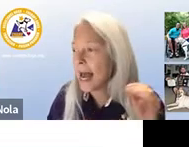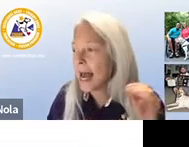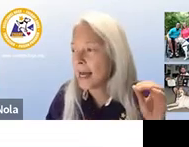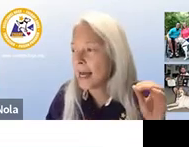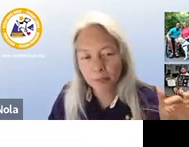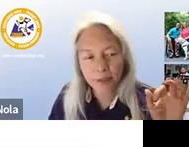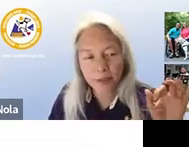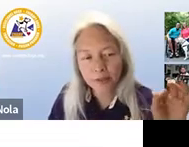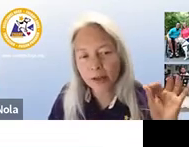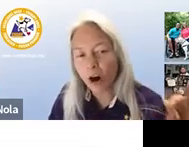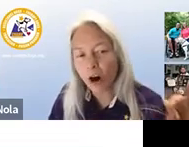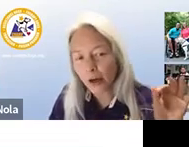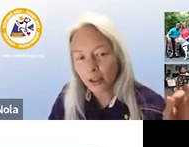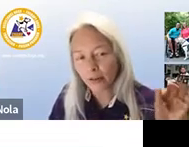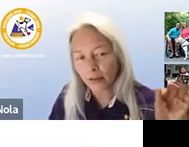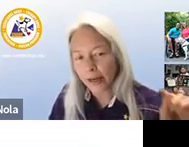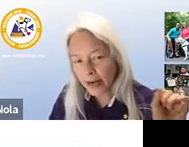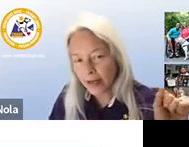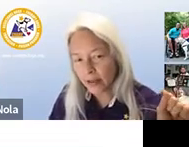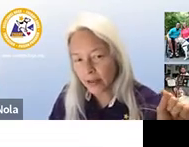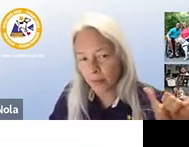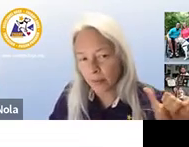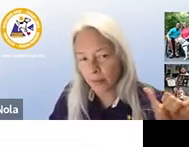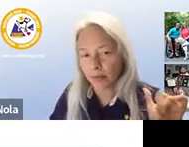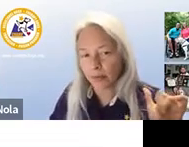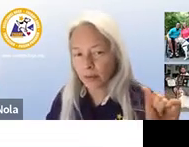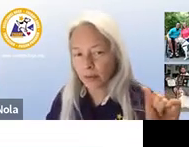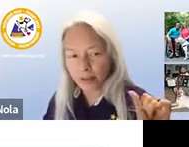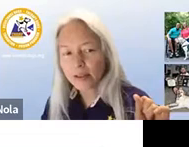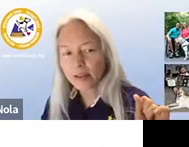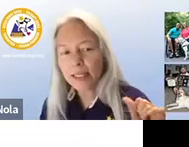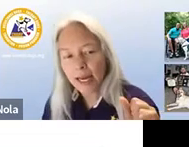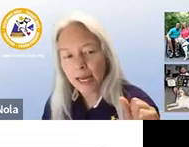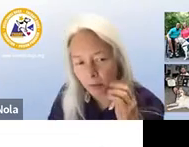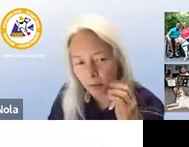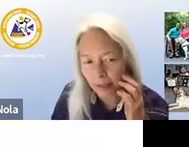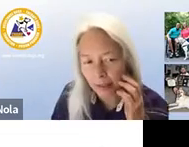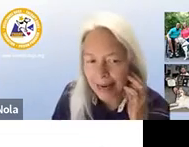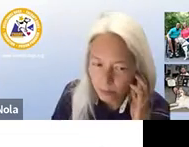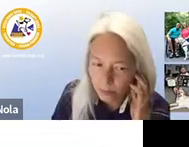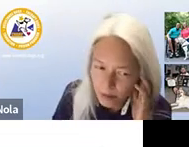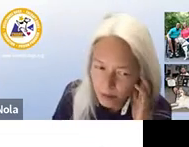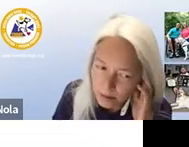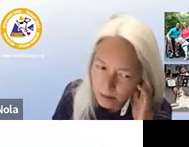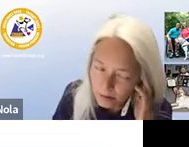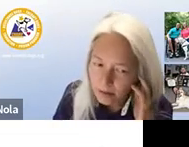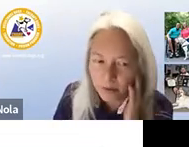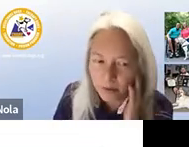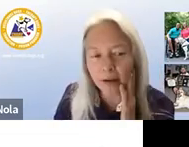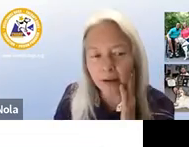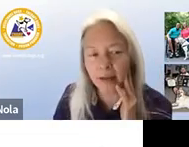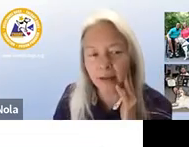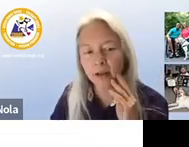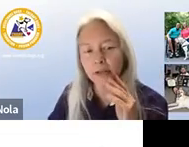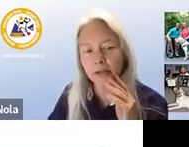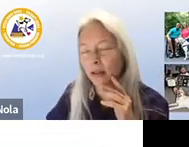the important part here is they are covered by ada and department of justice regulations uh for public access purposes and we're